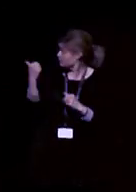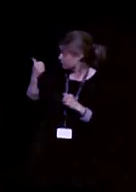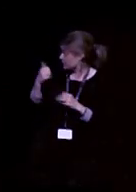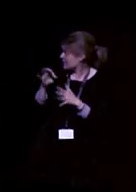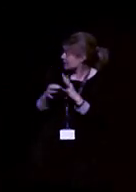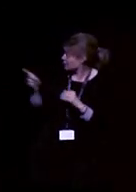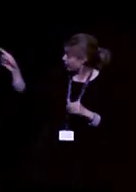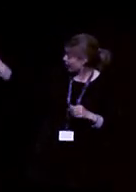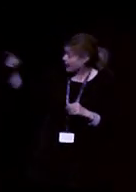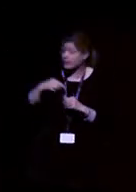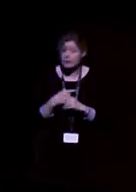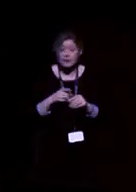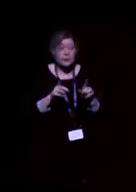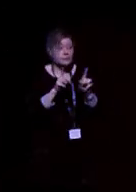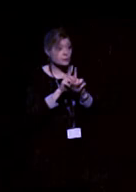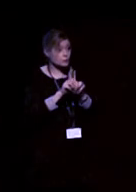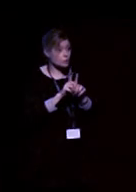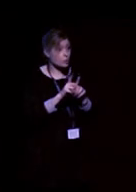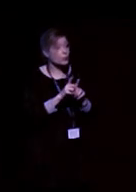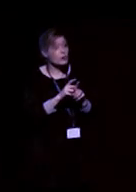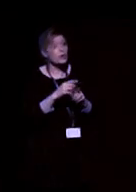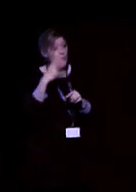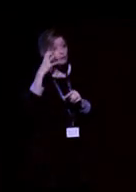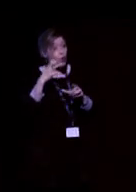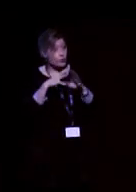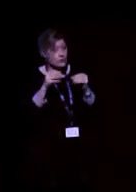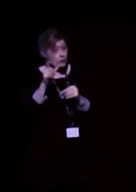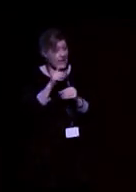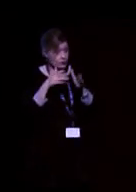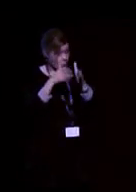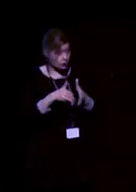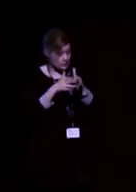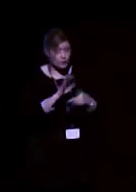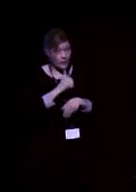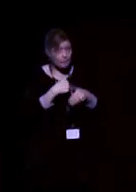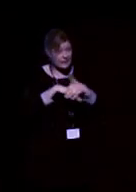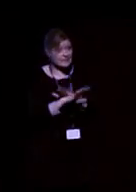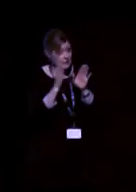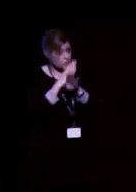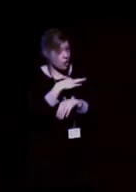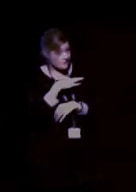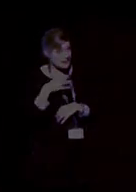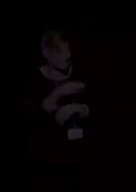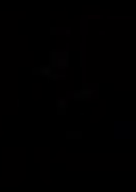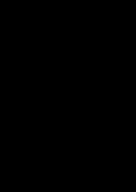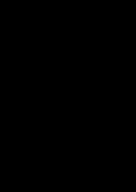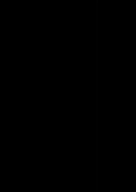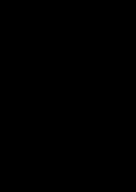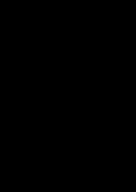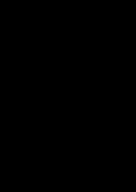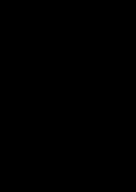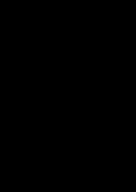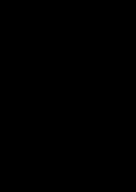them in the private hearing aid clinic at Royal Surrey County Hospital. Thank you very much for listening. Thank